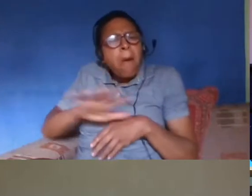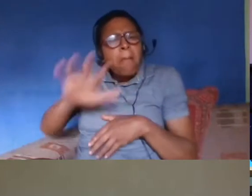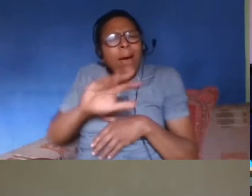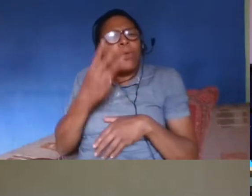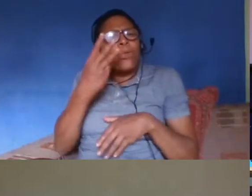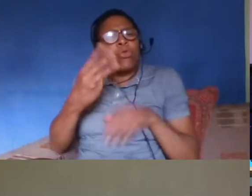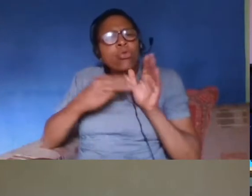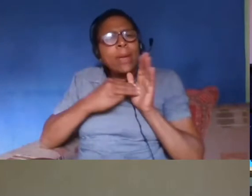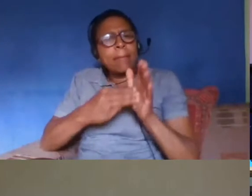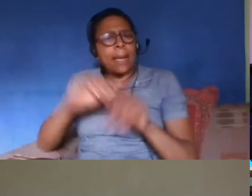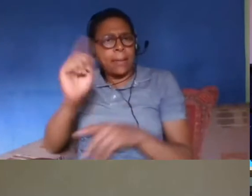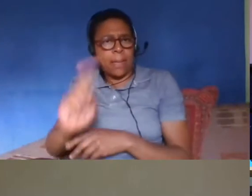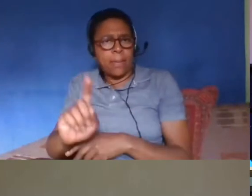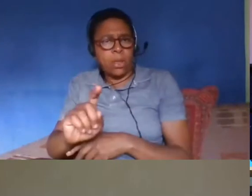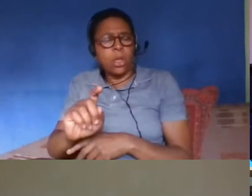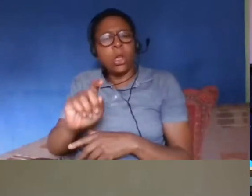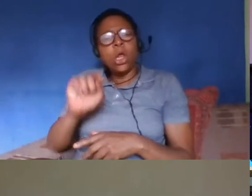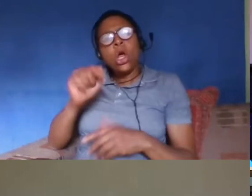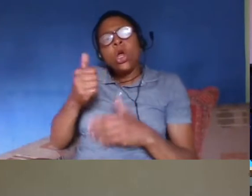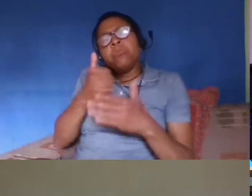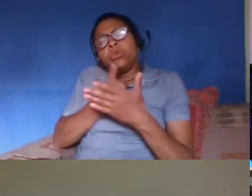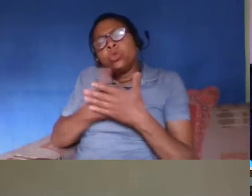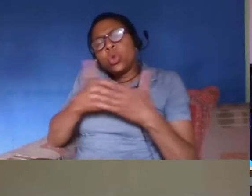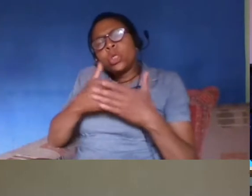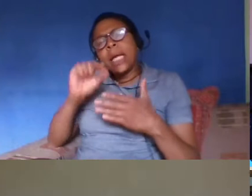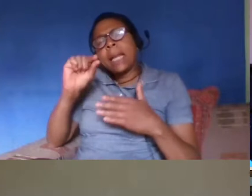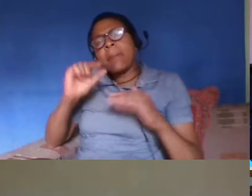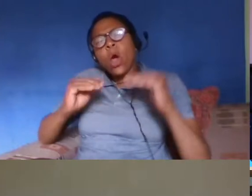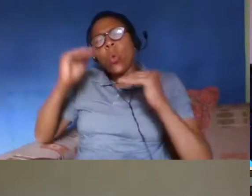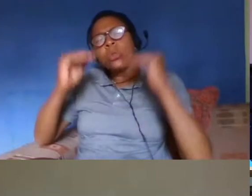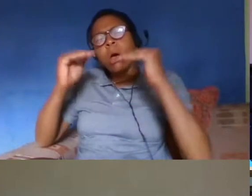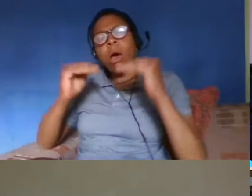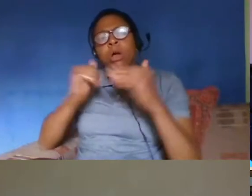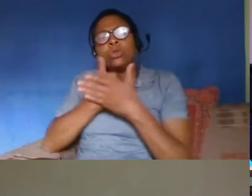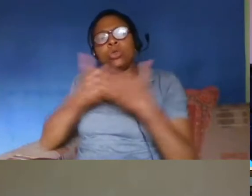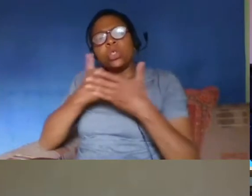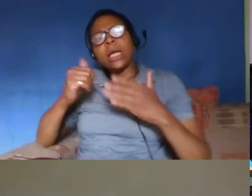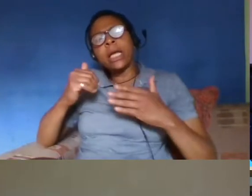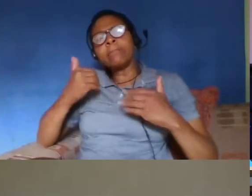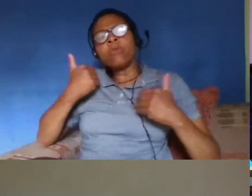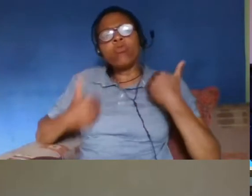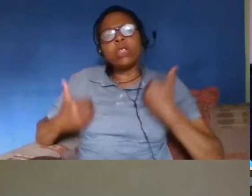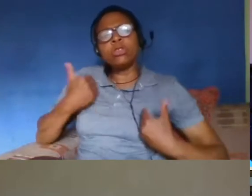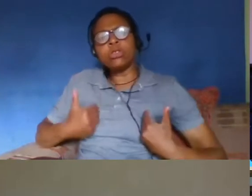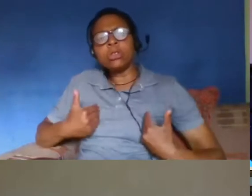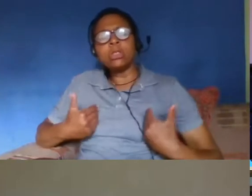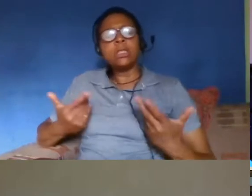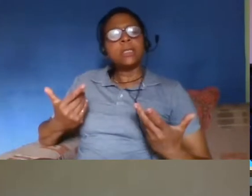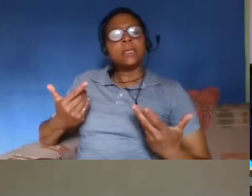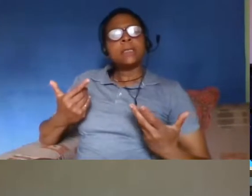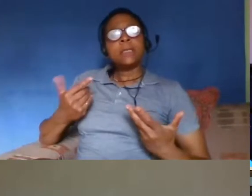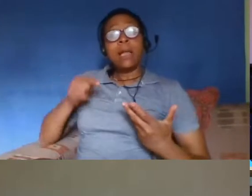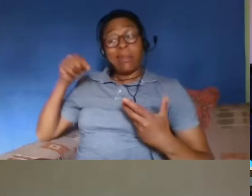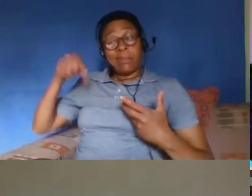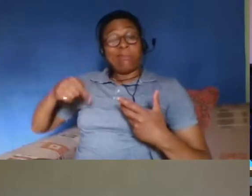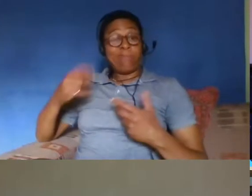by their nature tend to be slightly older and they're probably pretty well to do and this government has taken the view for